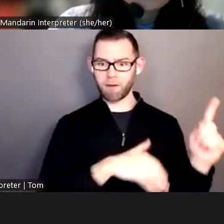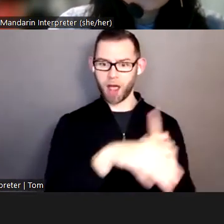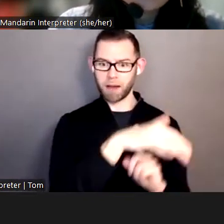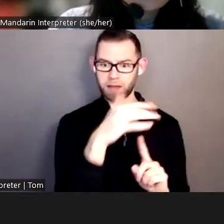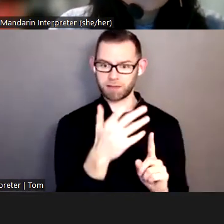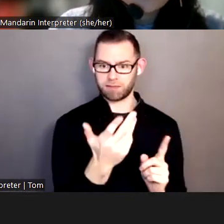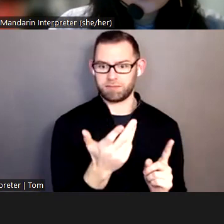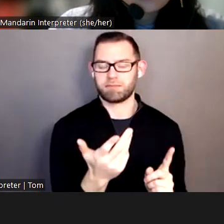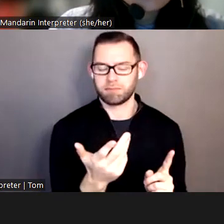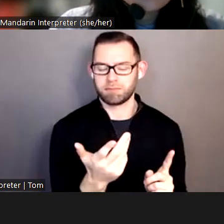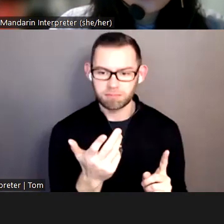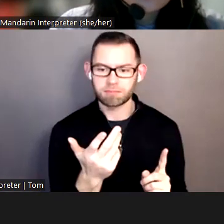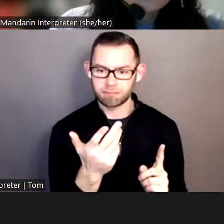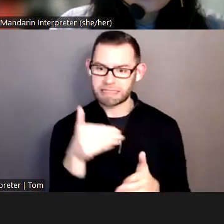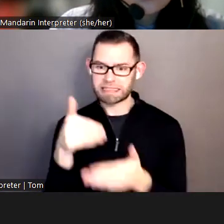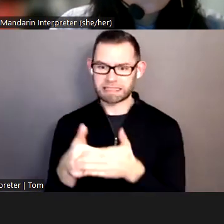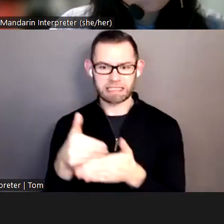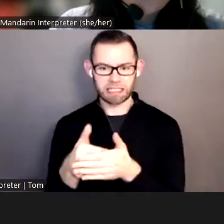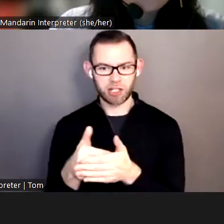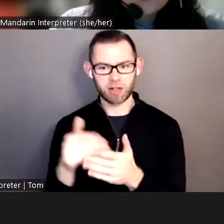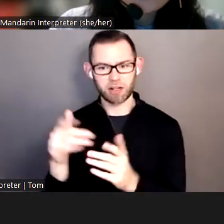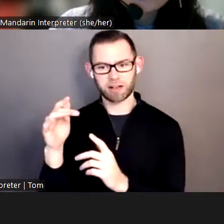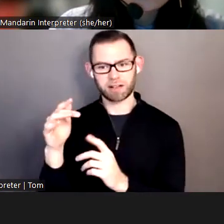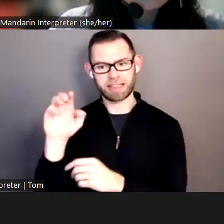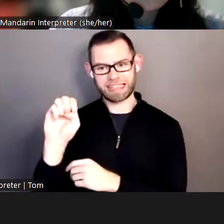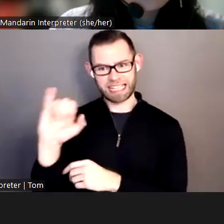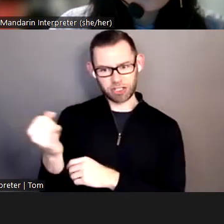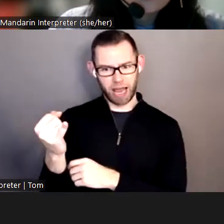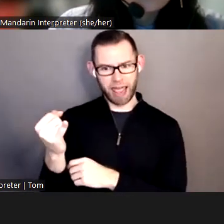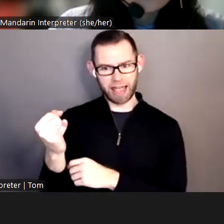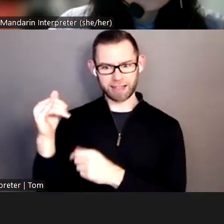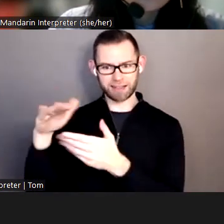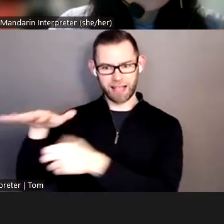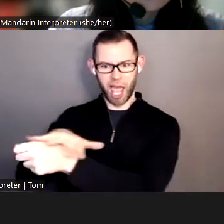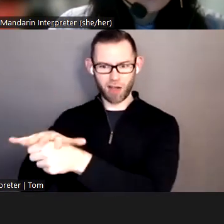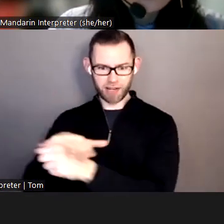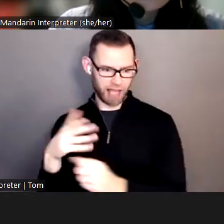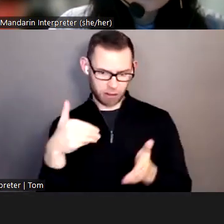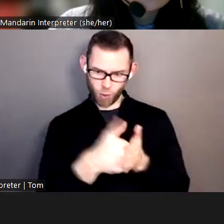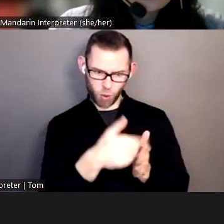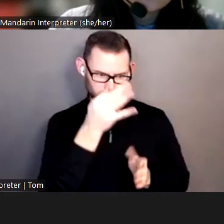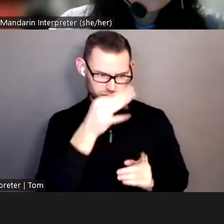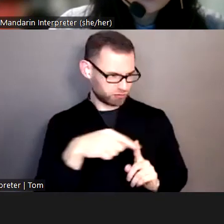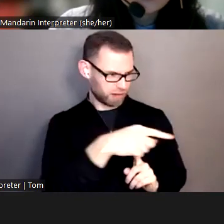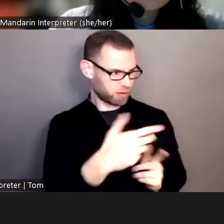in close proximity to environmental justice communities? Thank you.